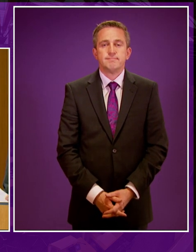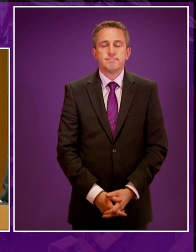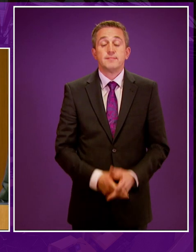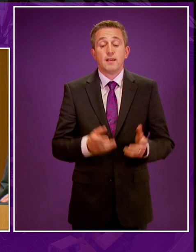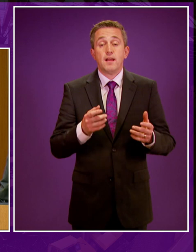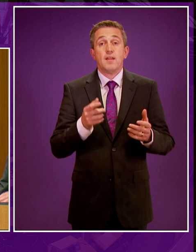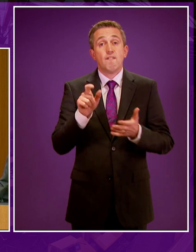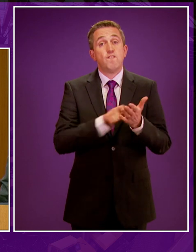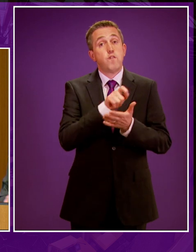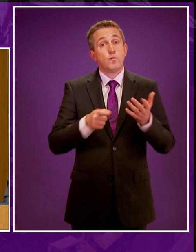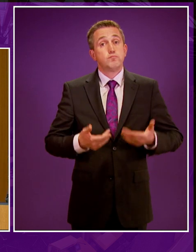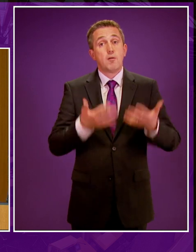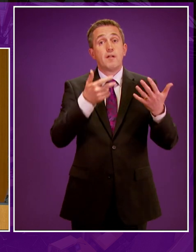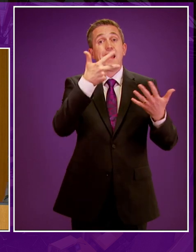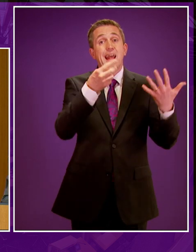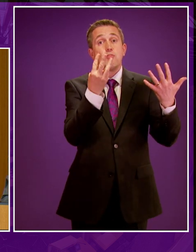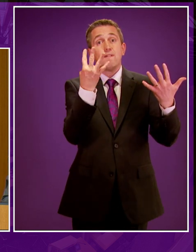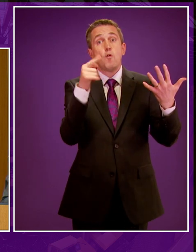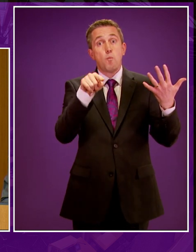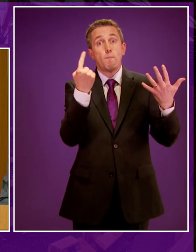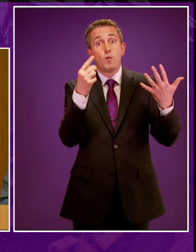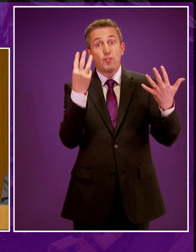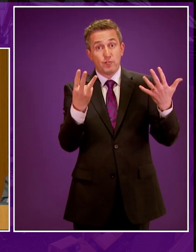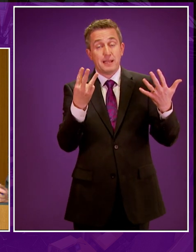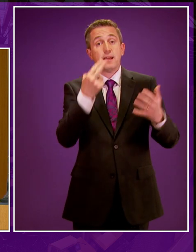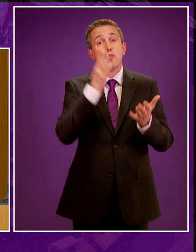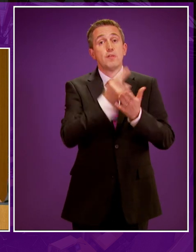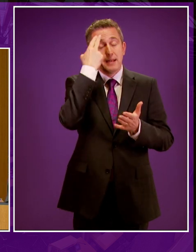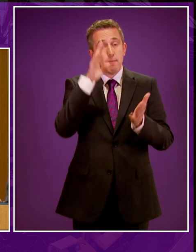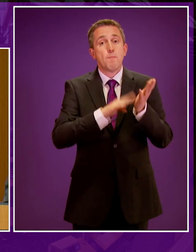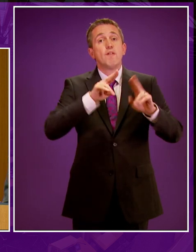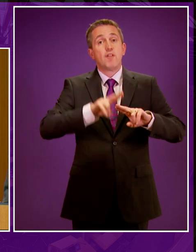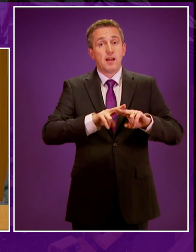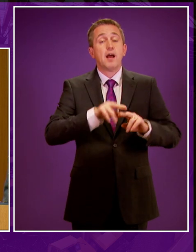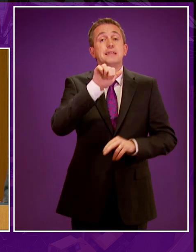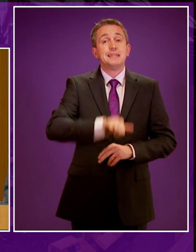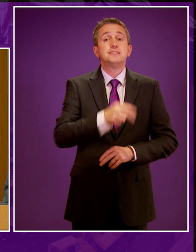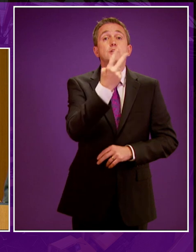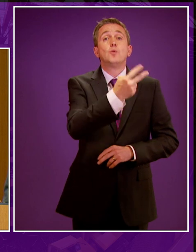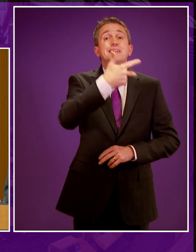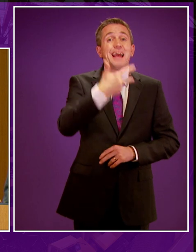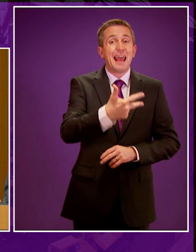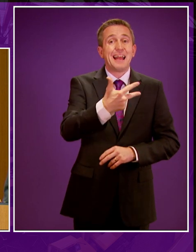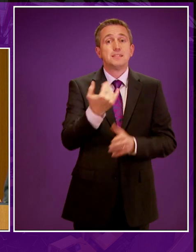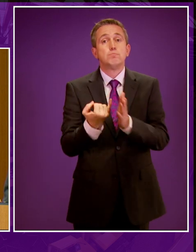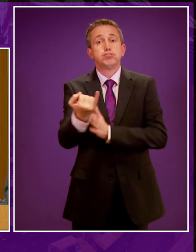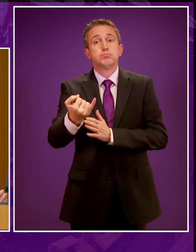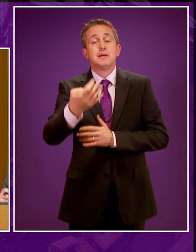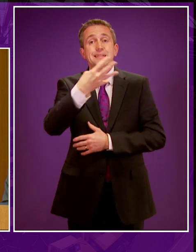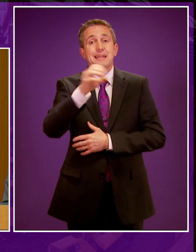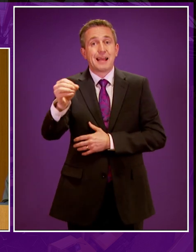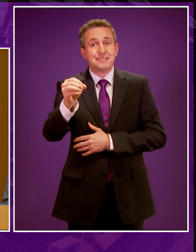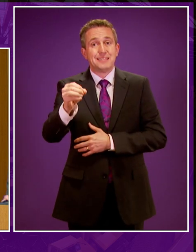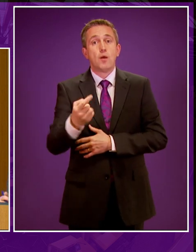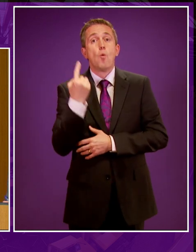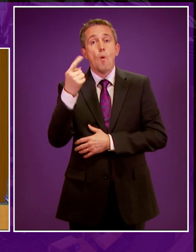The result of the vote on amendment 8341.3 in the name of Murdo Fraser is yes 28, no 90.